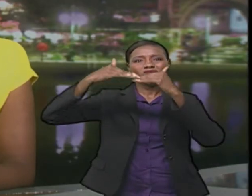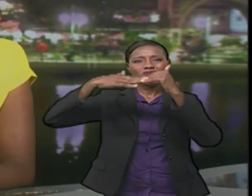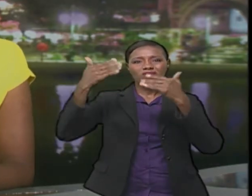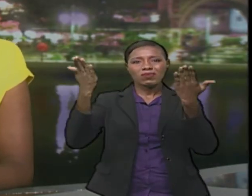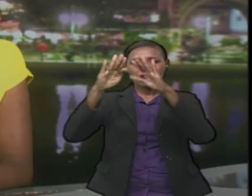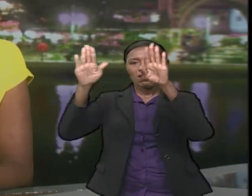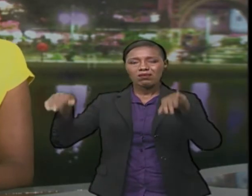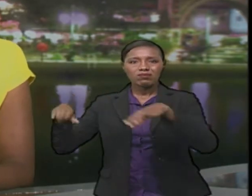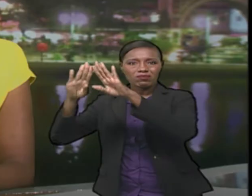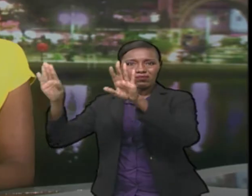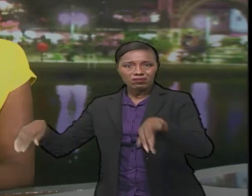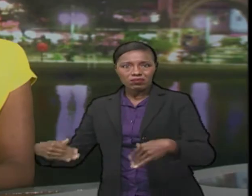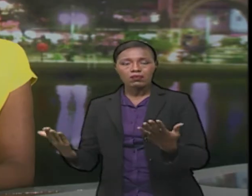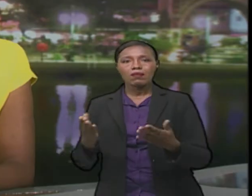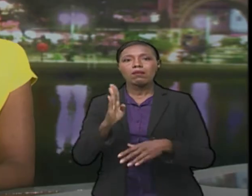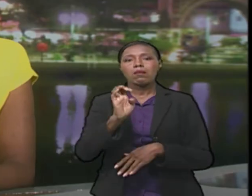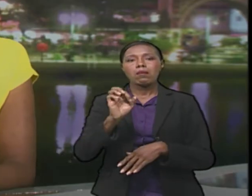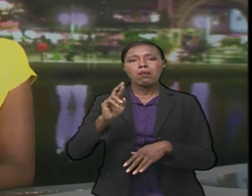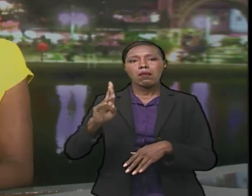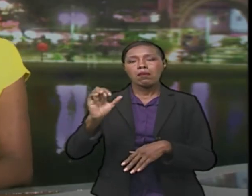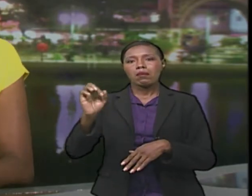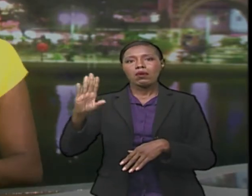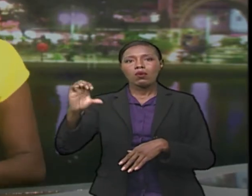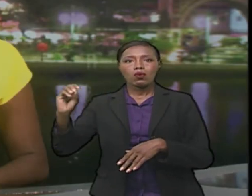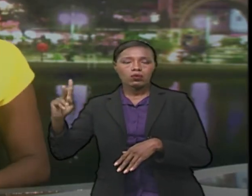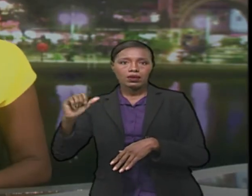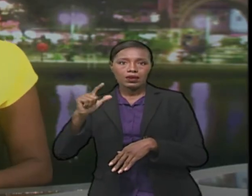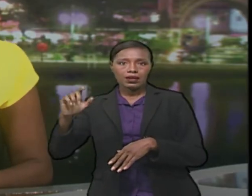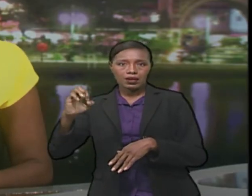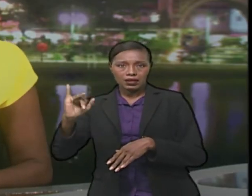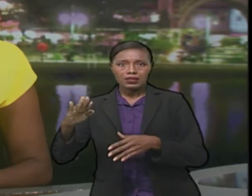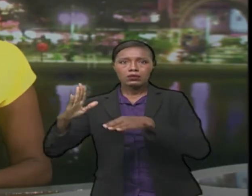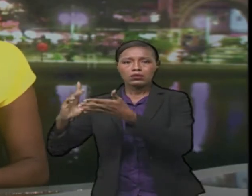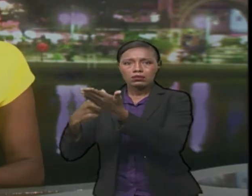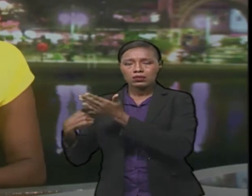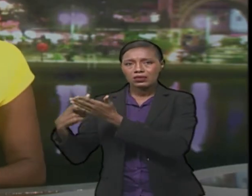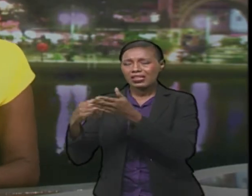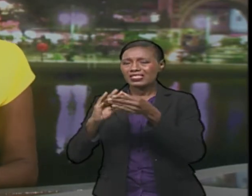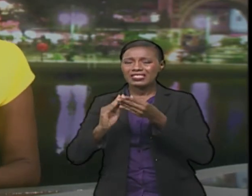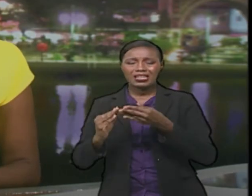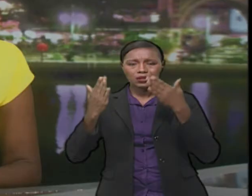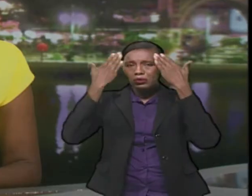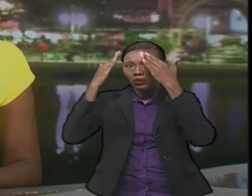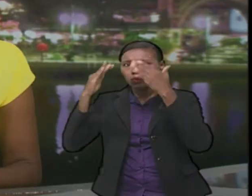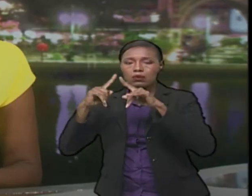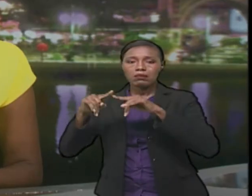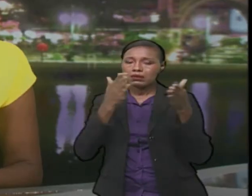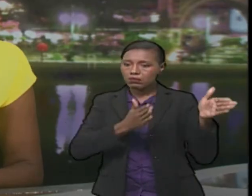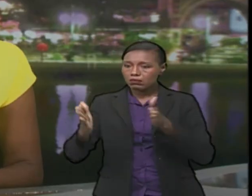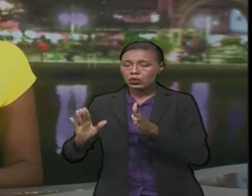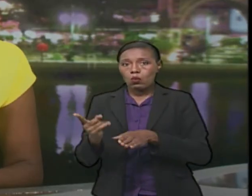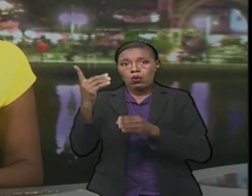-Aline after a meeting with stakeholders this morning. Despite the uncertainty, she says plans are in place to give workers at least